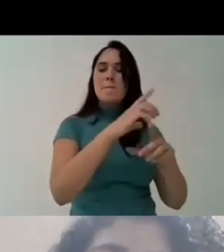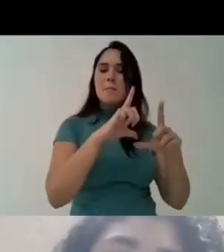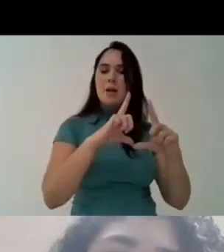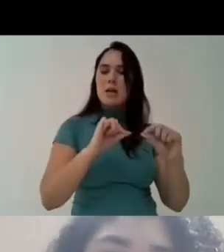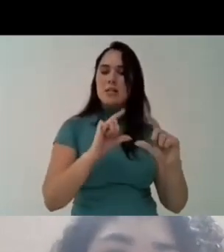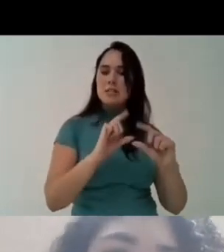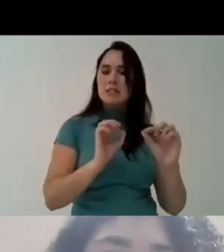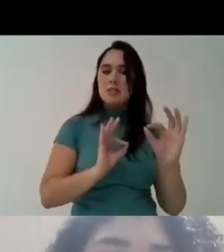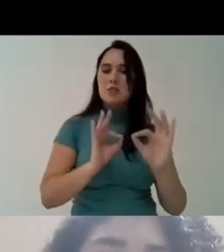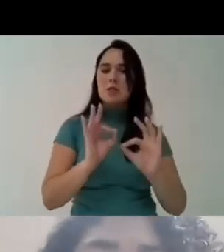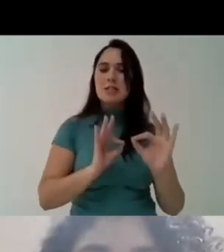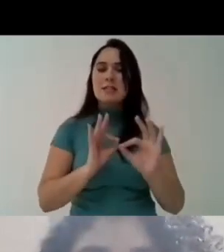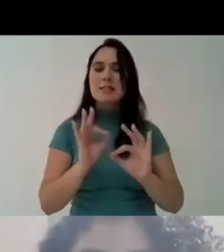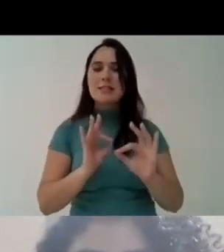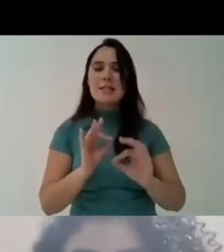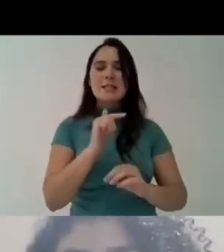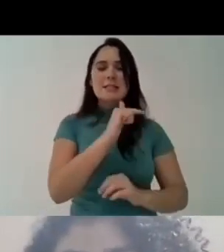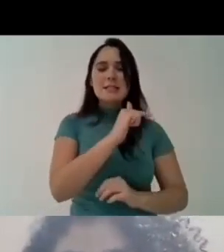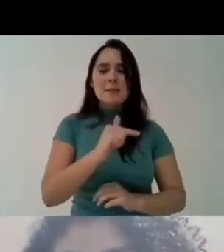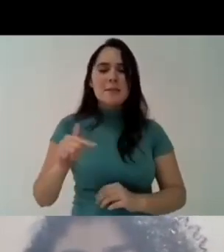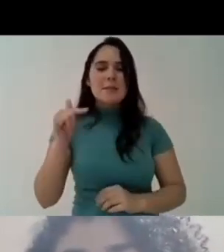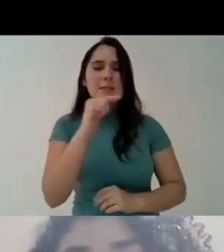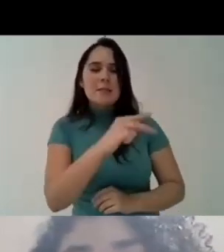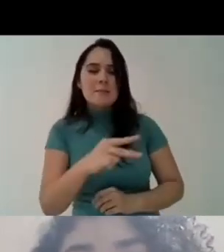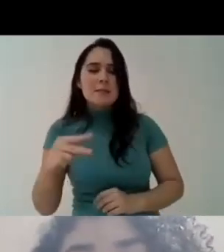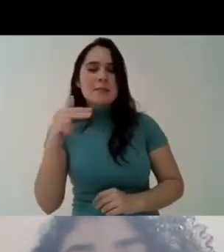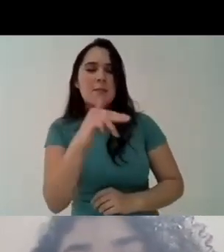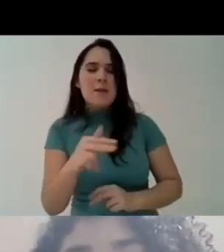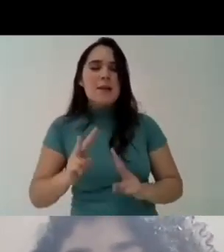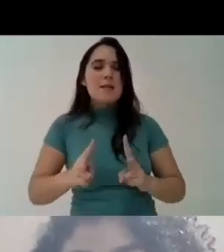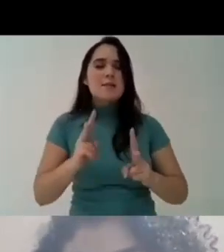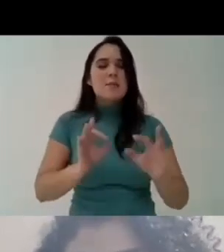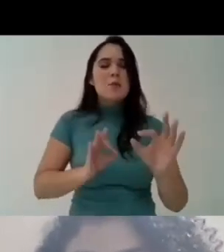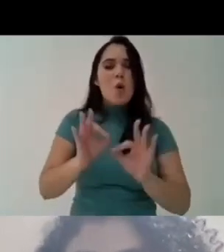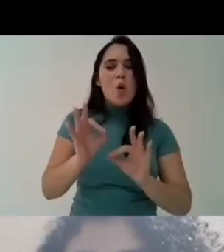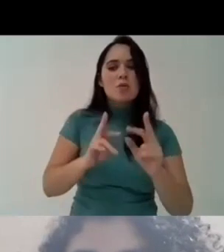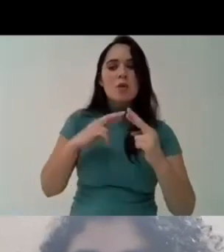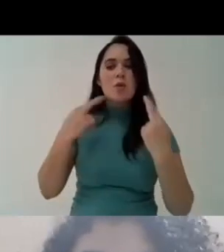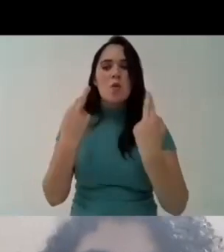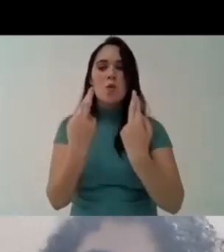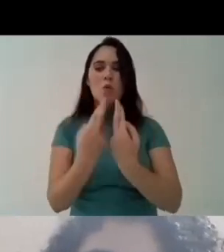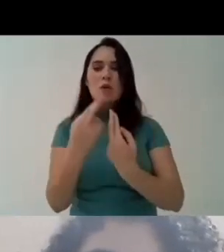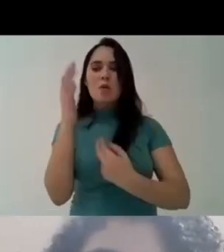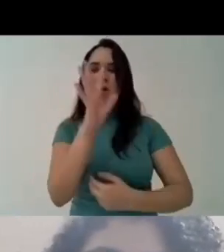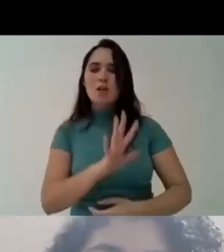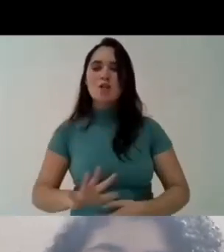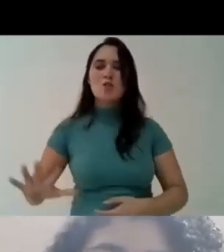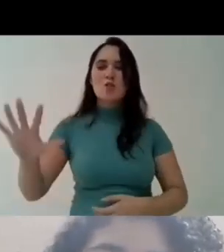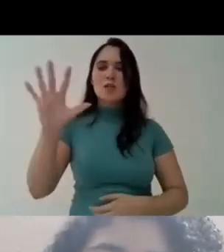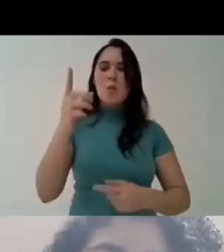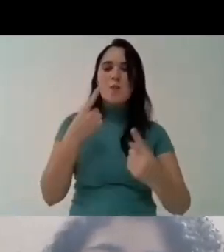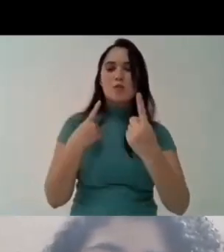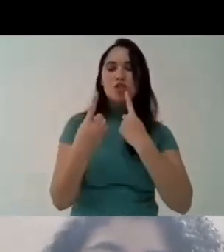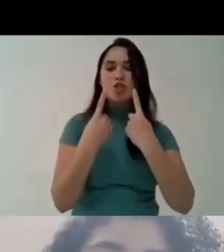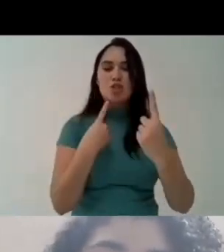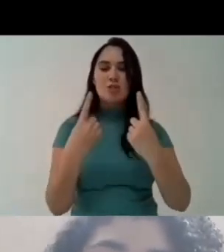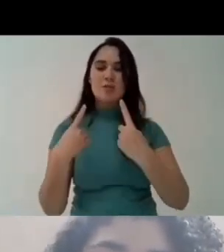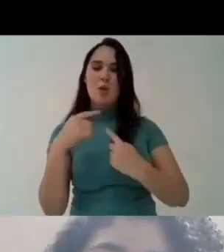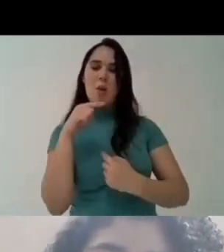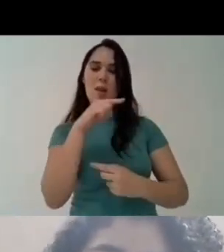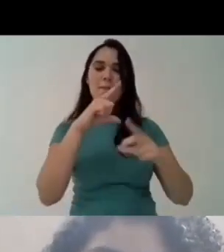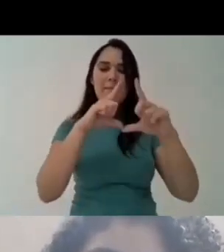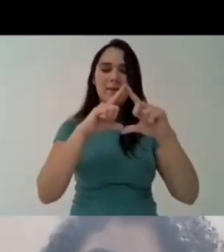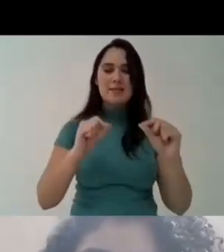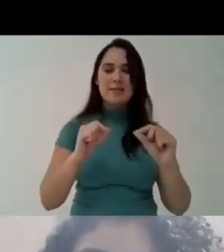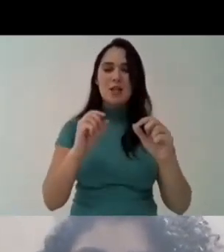event and we are going to talk with national commissions that are going to brazilia to